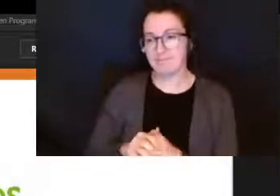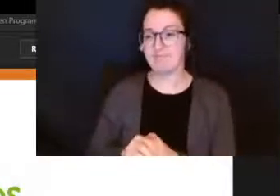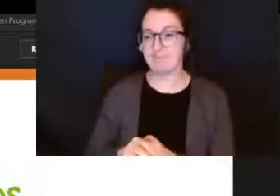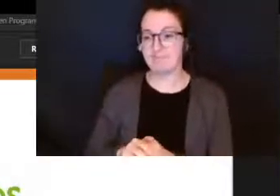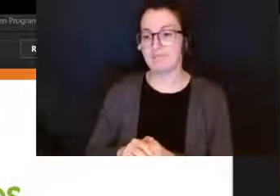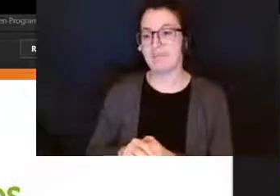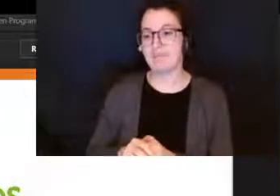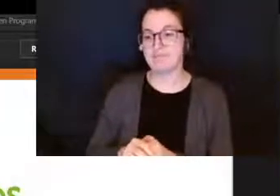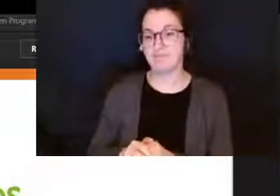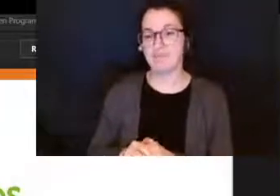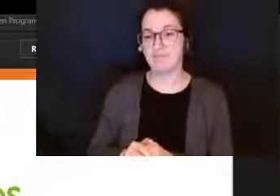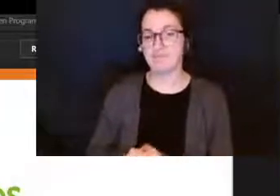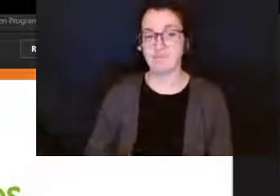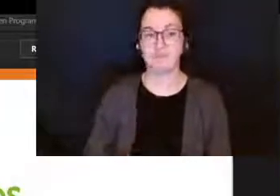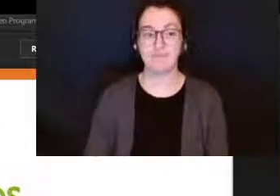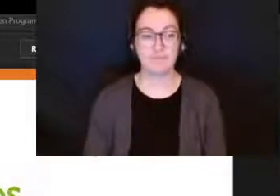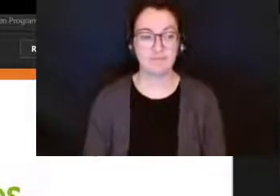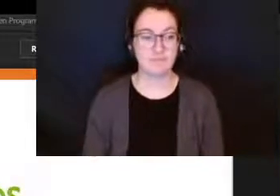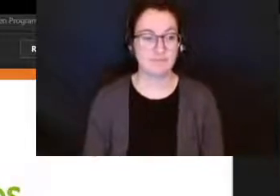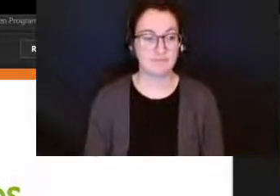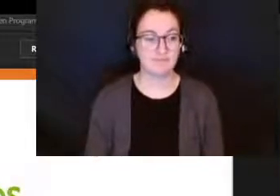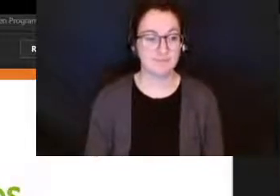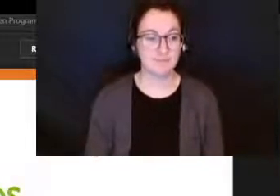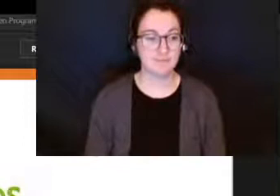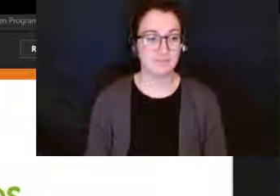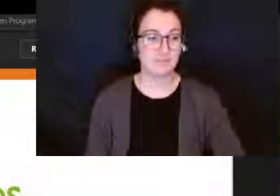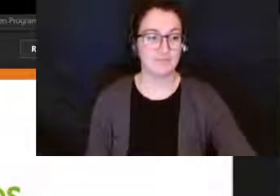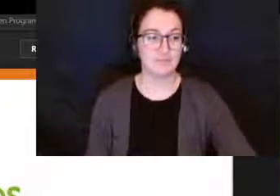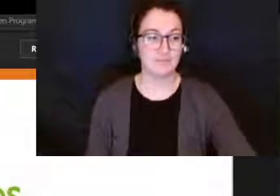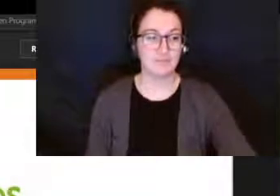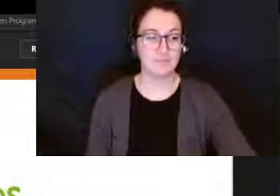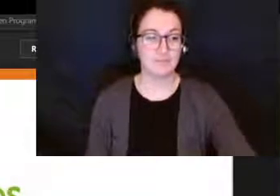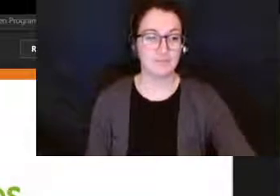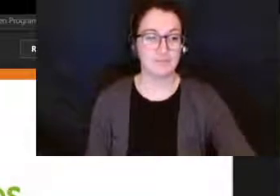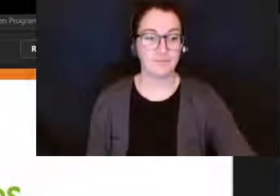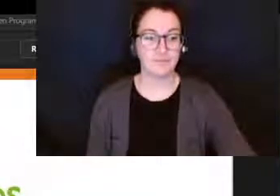woodview and rock are many of the community partners that we work with